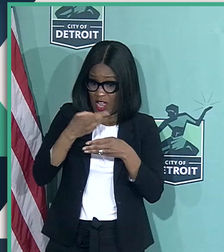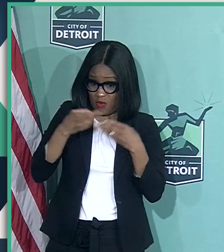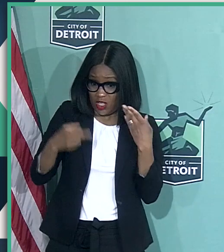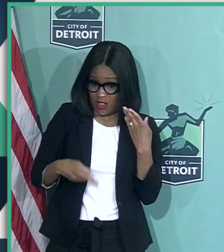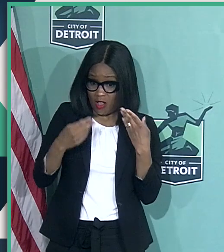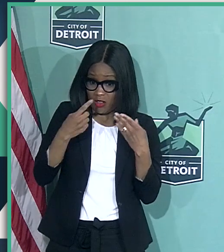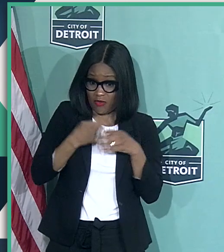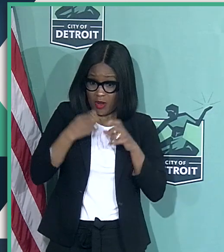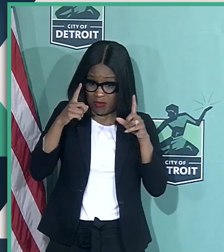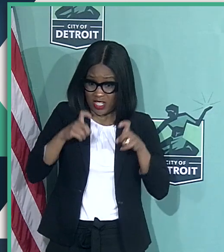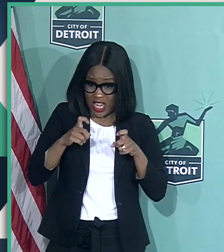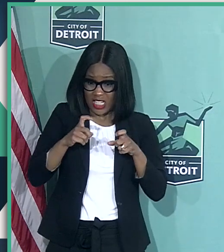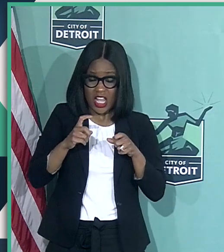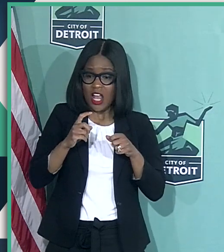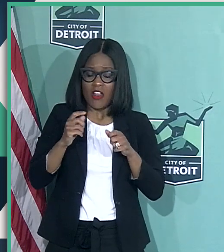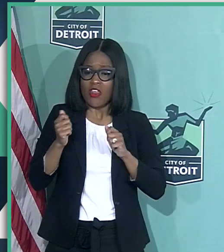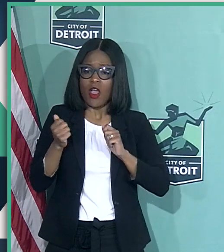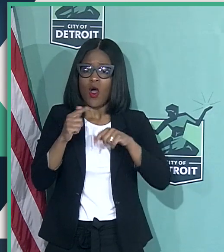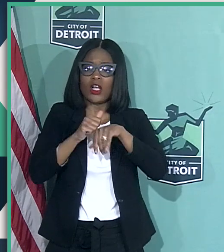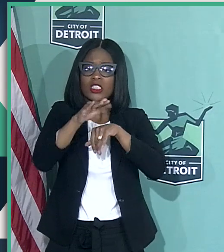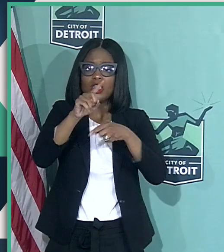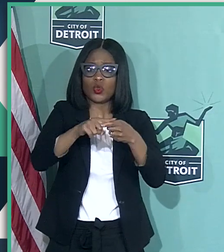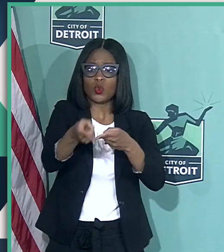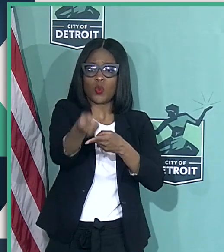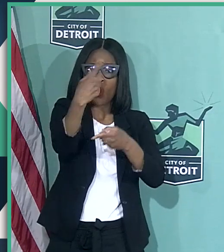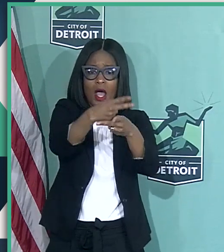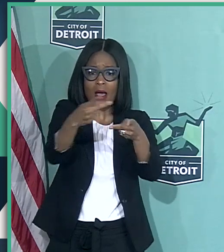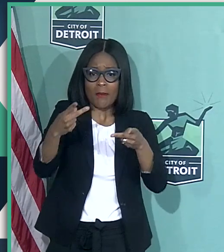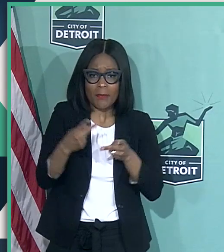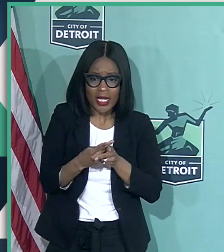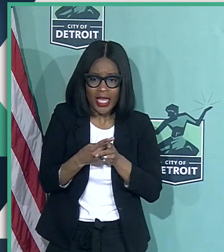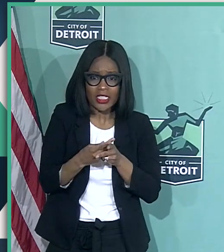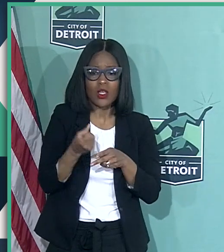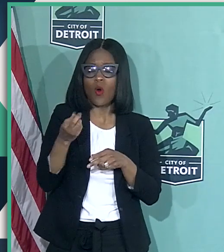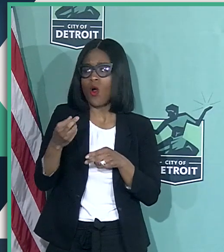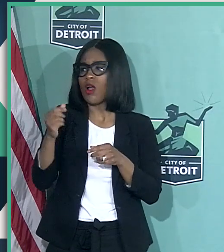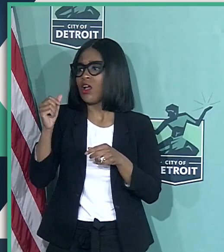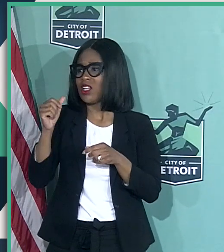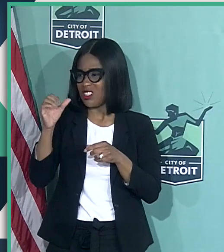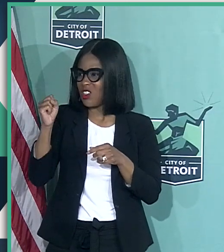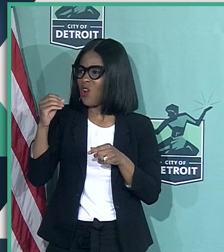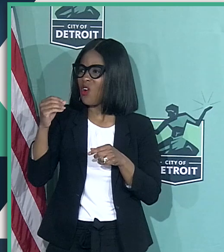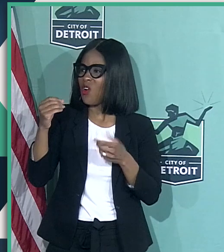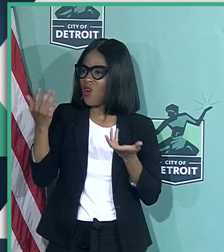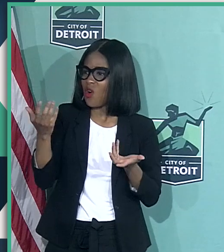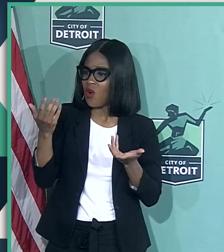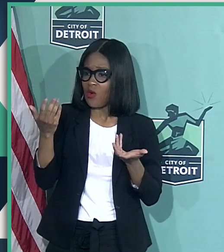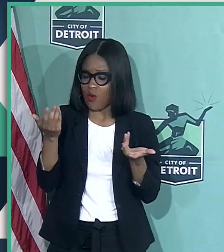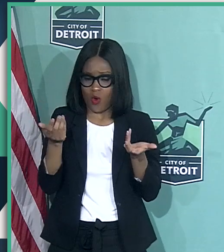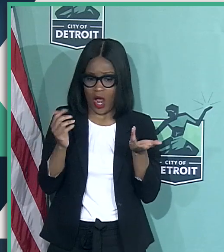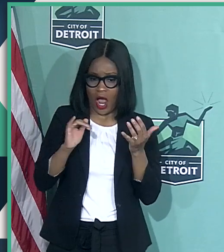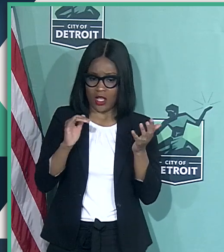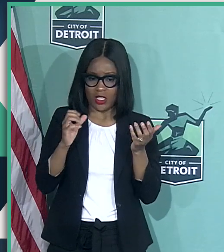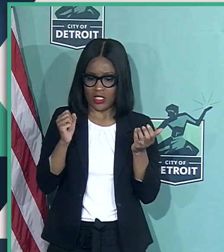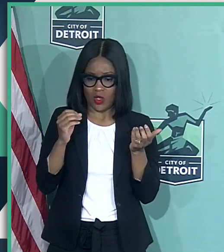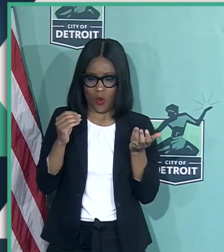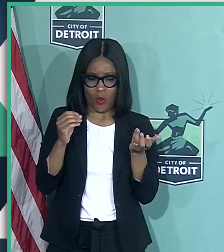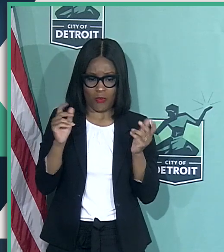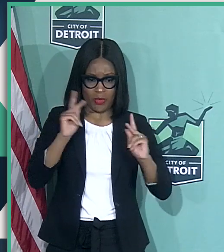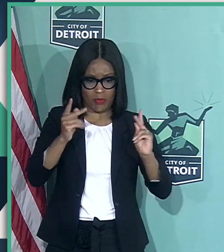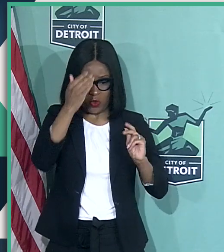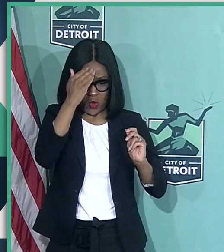go into one central registry so that if we have a site testing here and a site testing there, somebody knows whether,